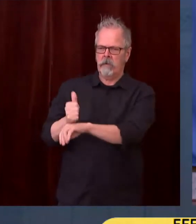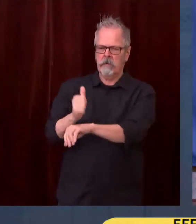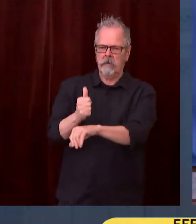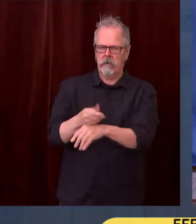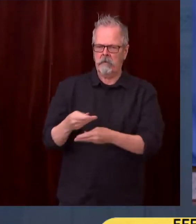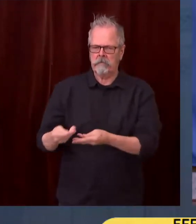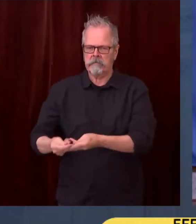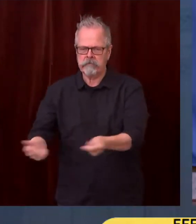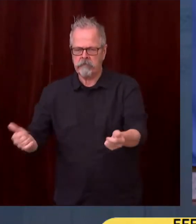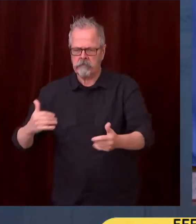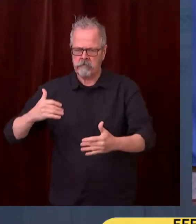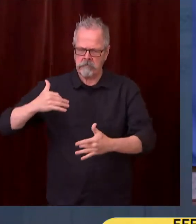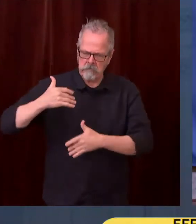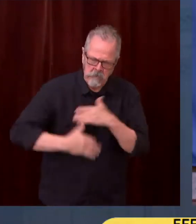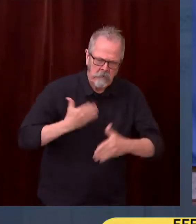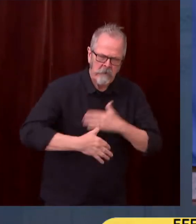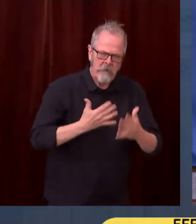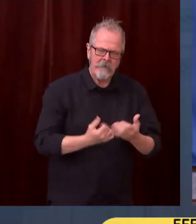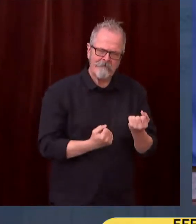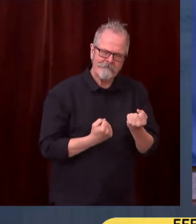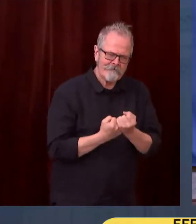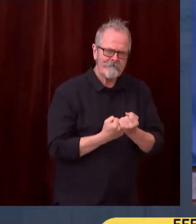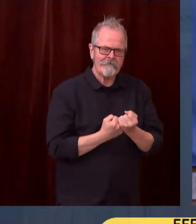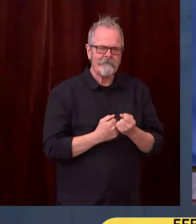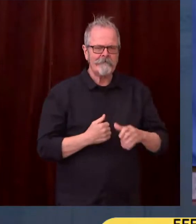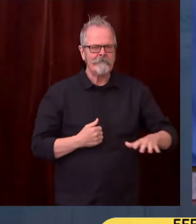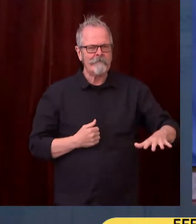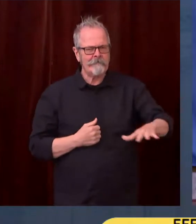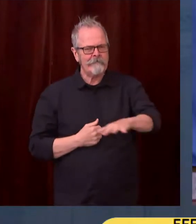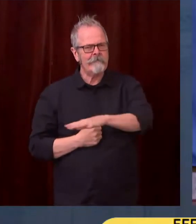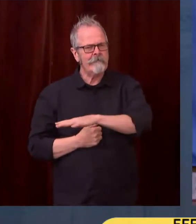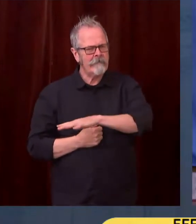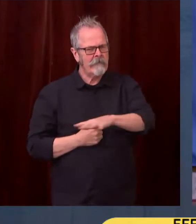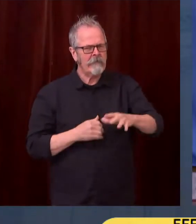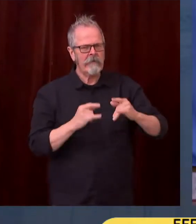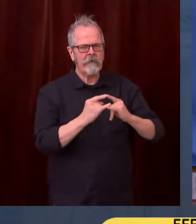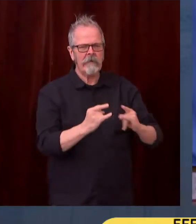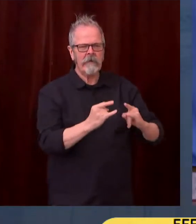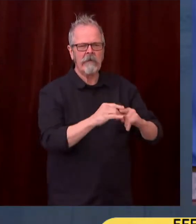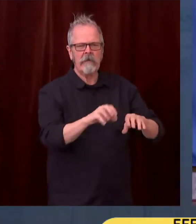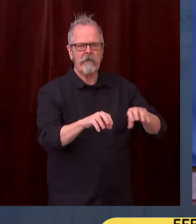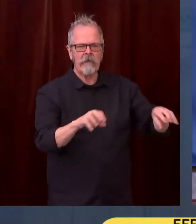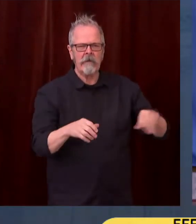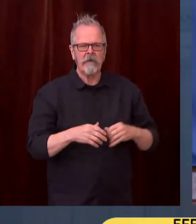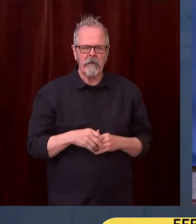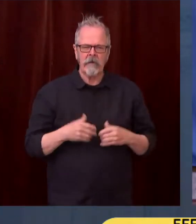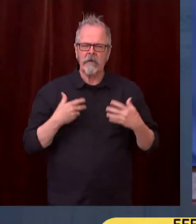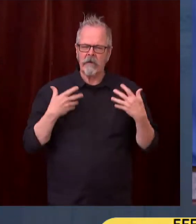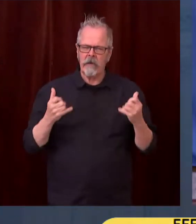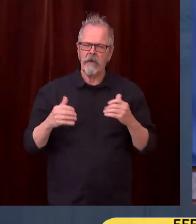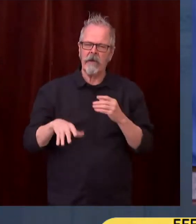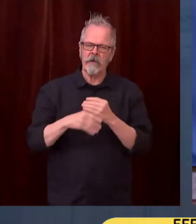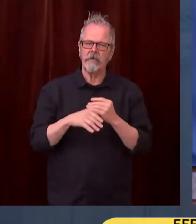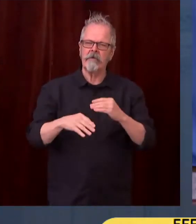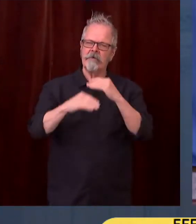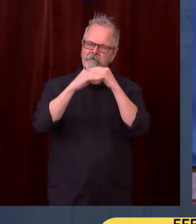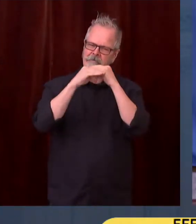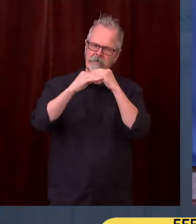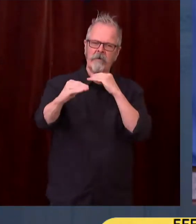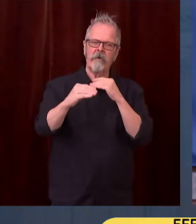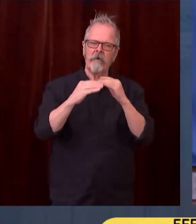and into secure housing that has the privacy that we know has been so effective in helping